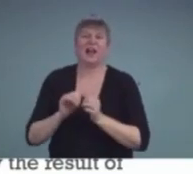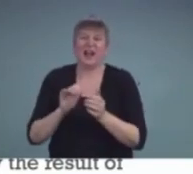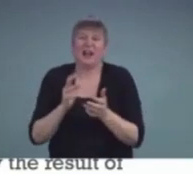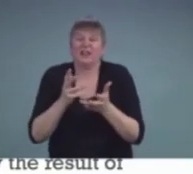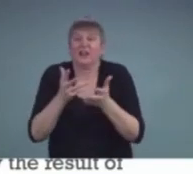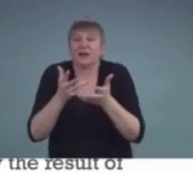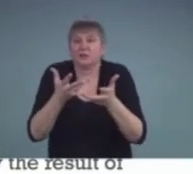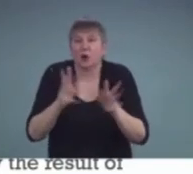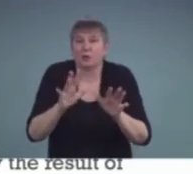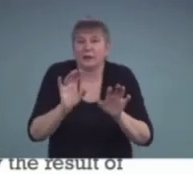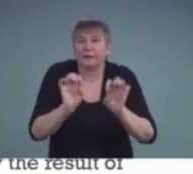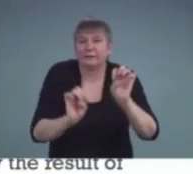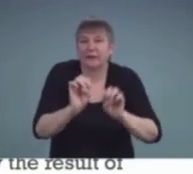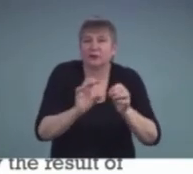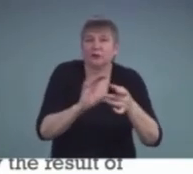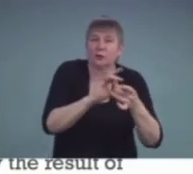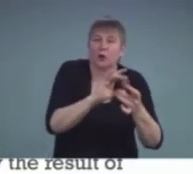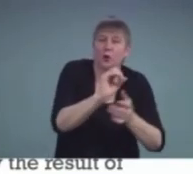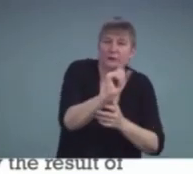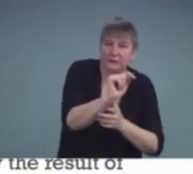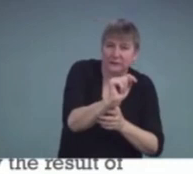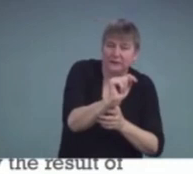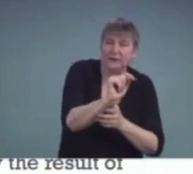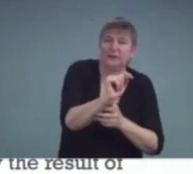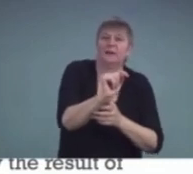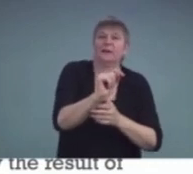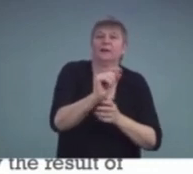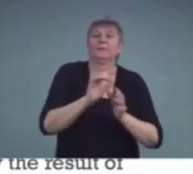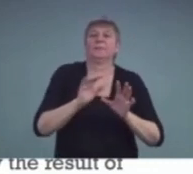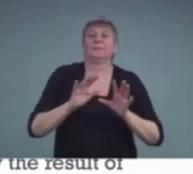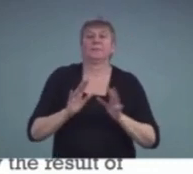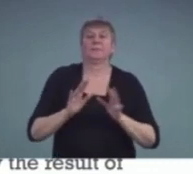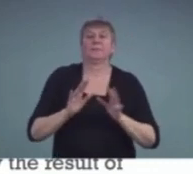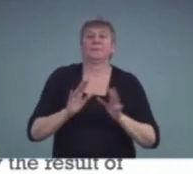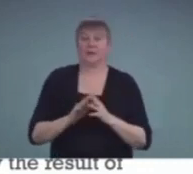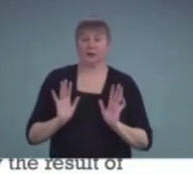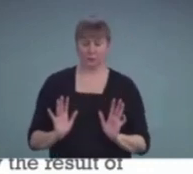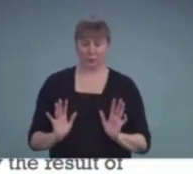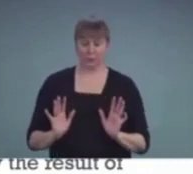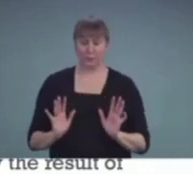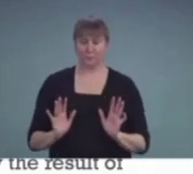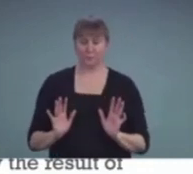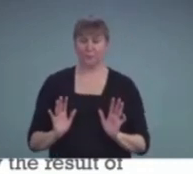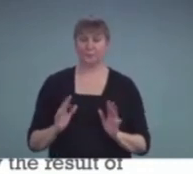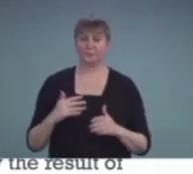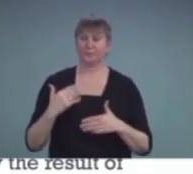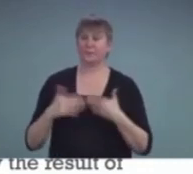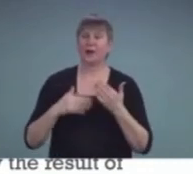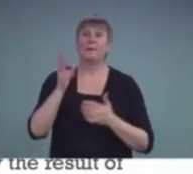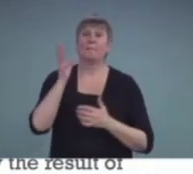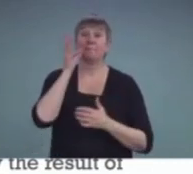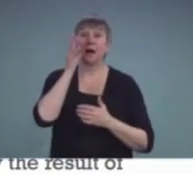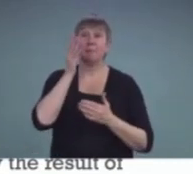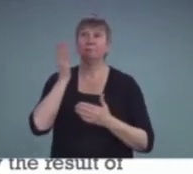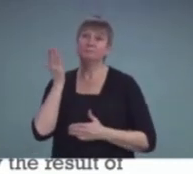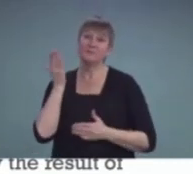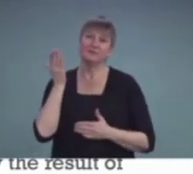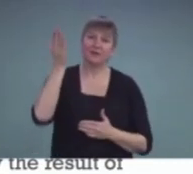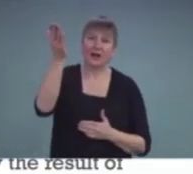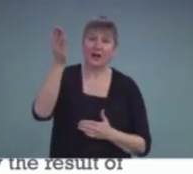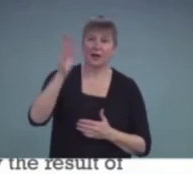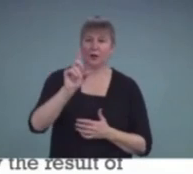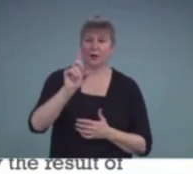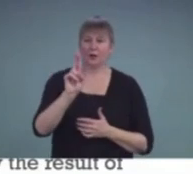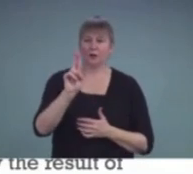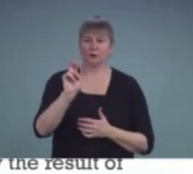had done. So, at that point, mom filed a due process complaint, meaning that she did not